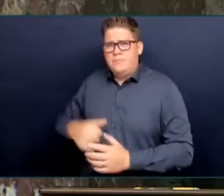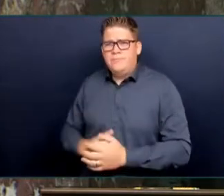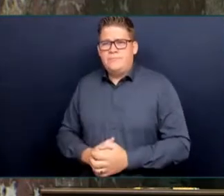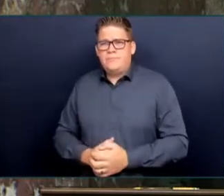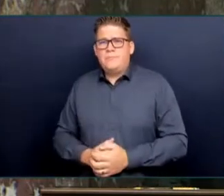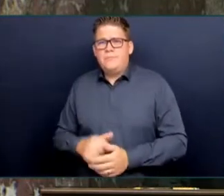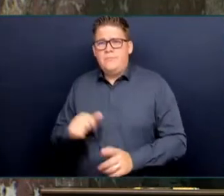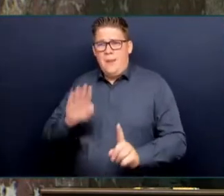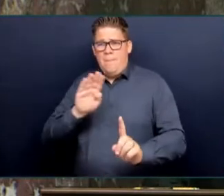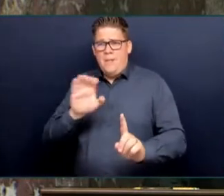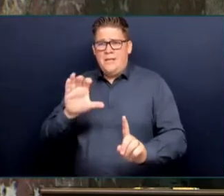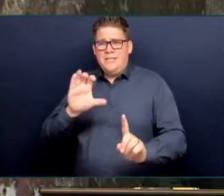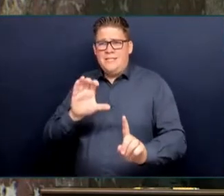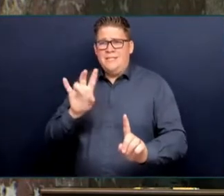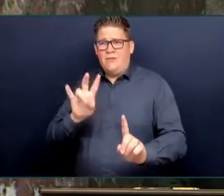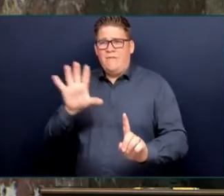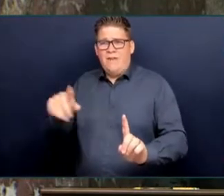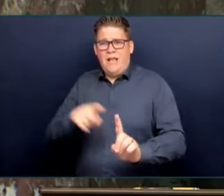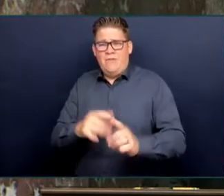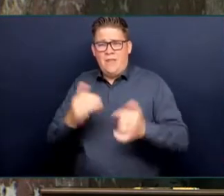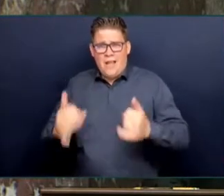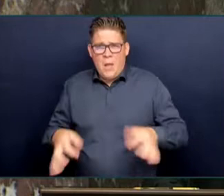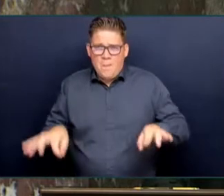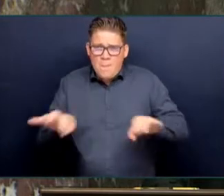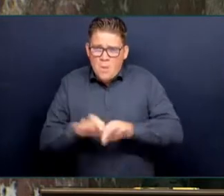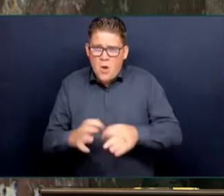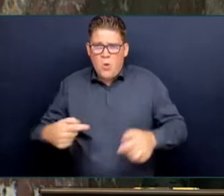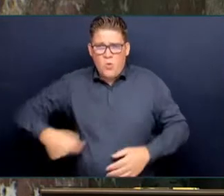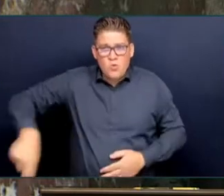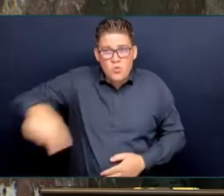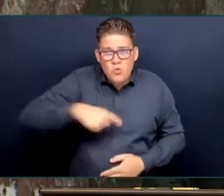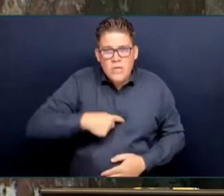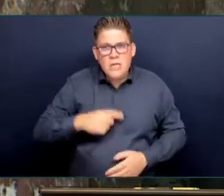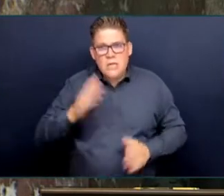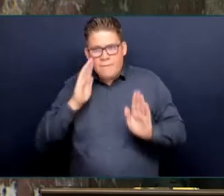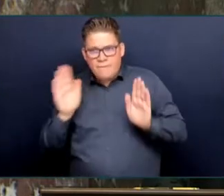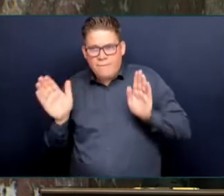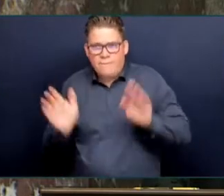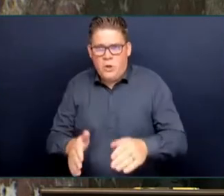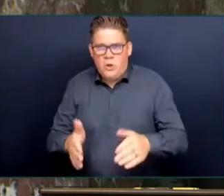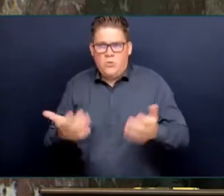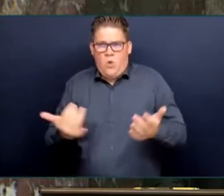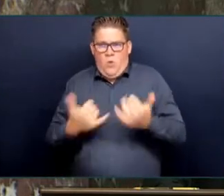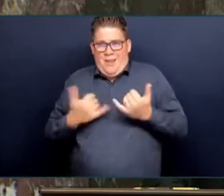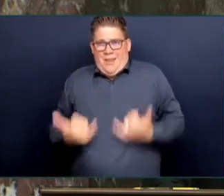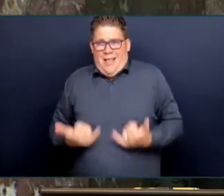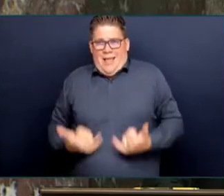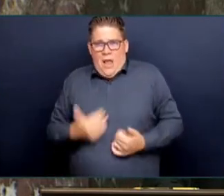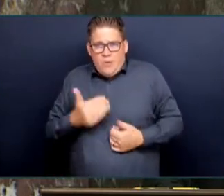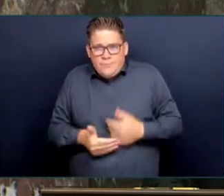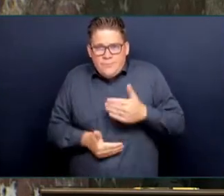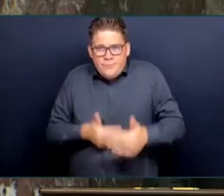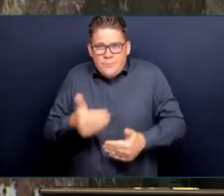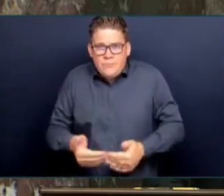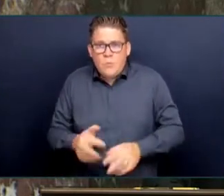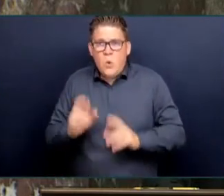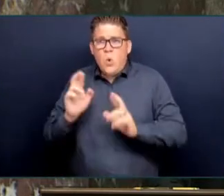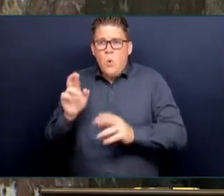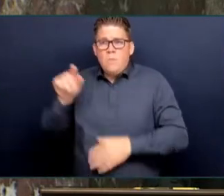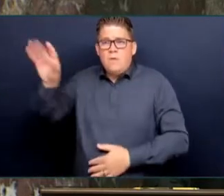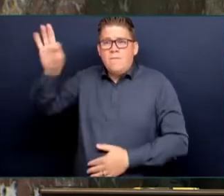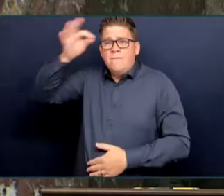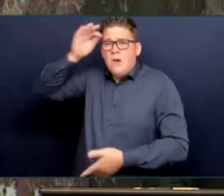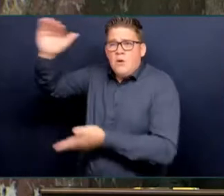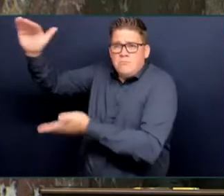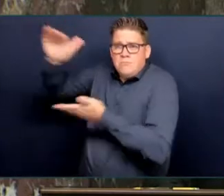with Ottawa's hope for funding that we will need but already what we are doing. We brought back the prolific offender management program.